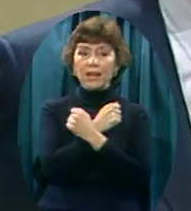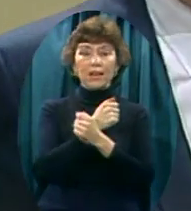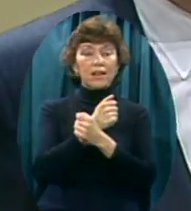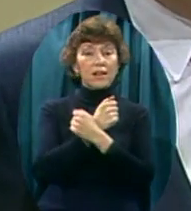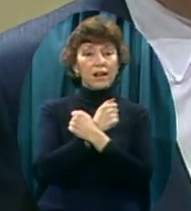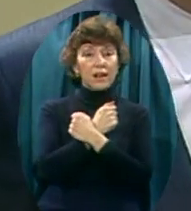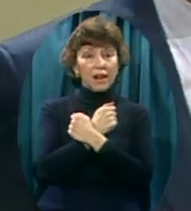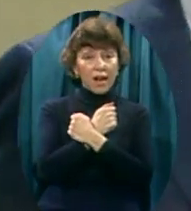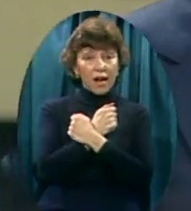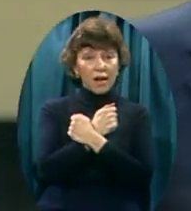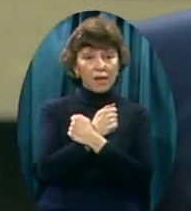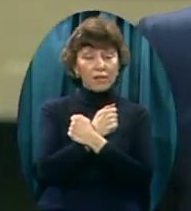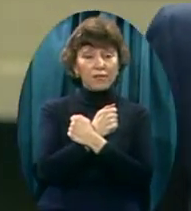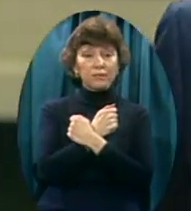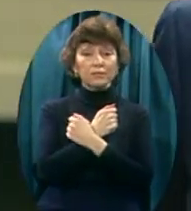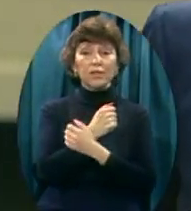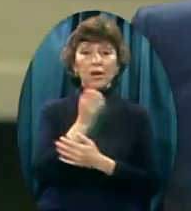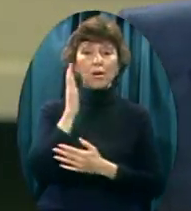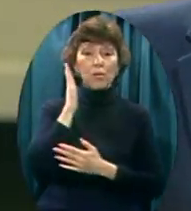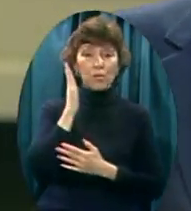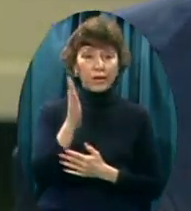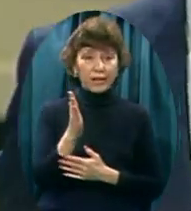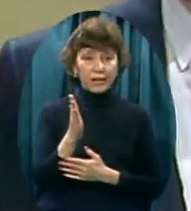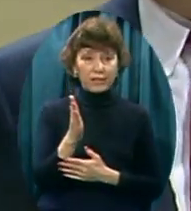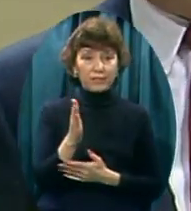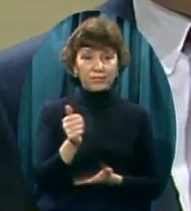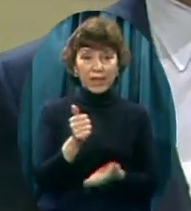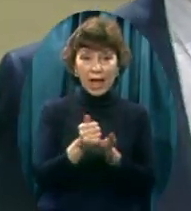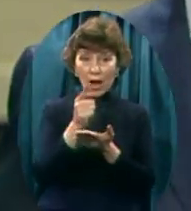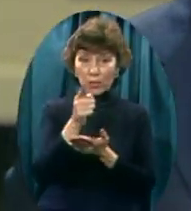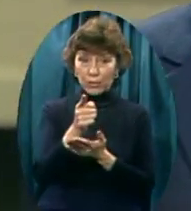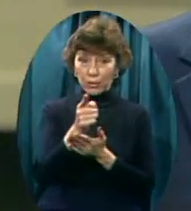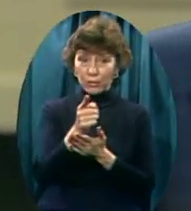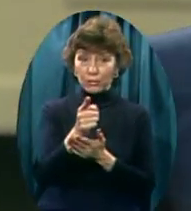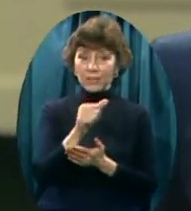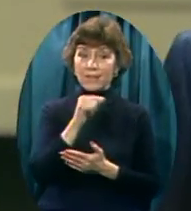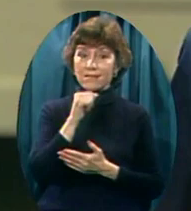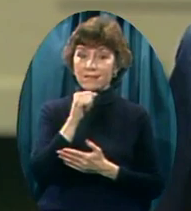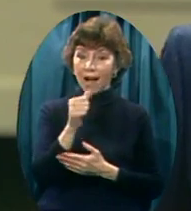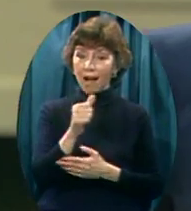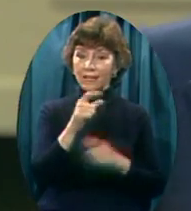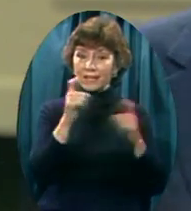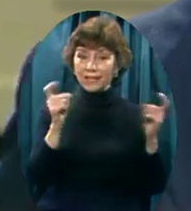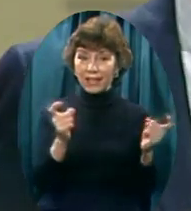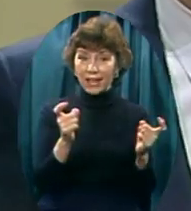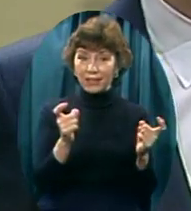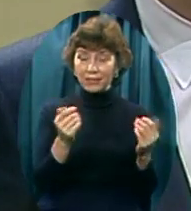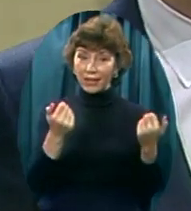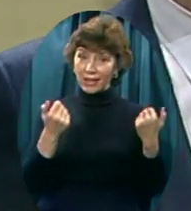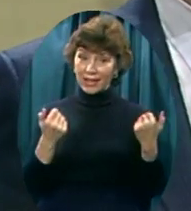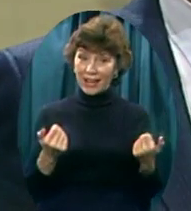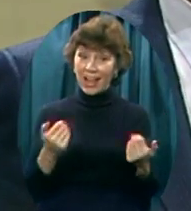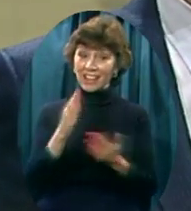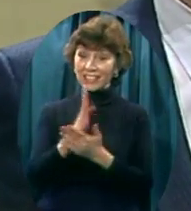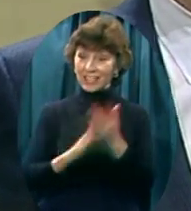Who doesn't get mad Once in a while I meet couples Who tell me They haven't had a fuss In 50 years But they sure have been Busy lying